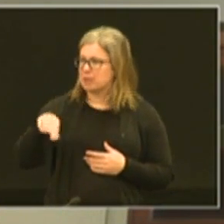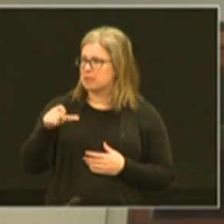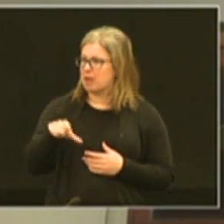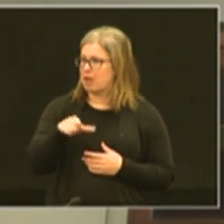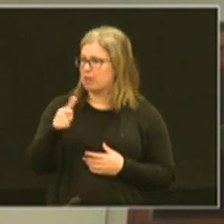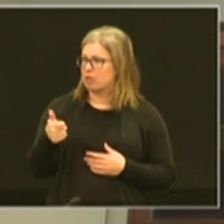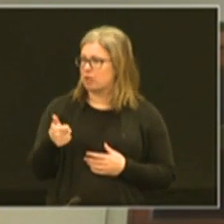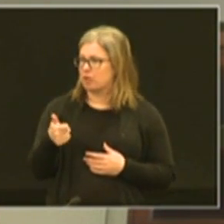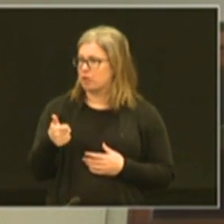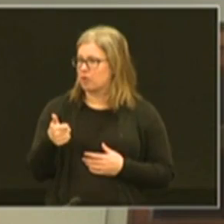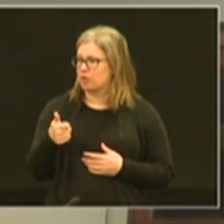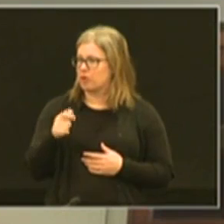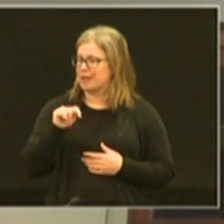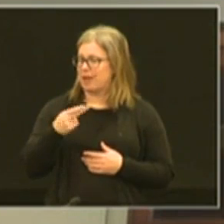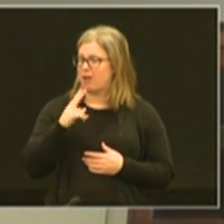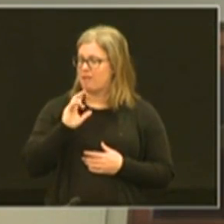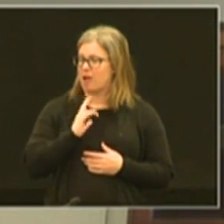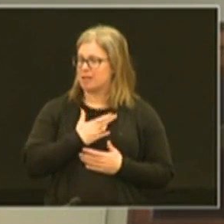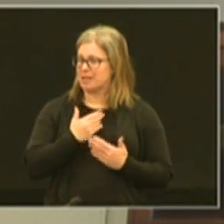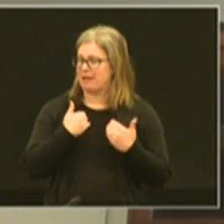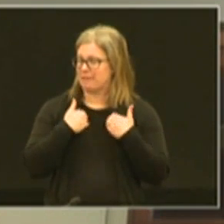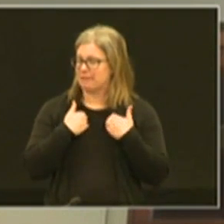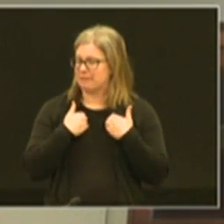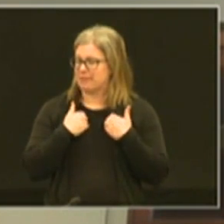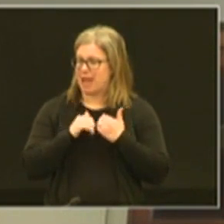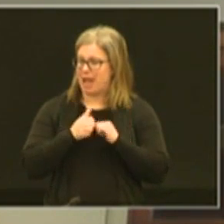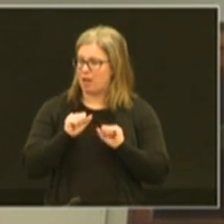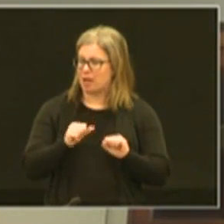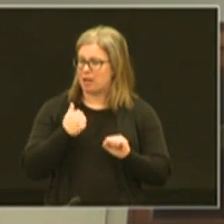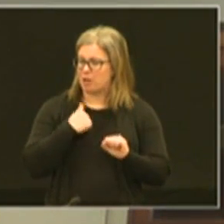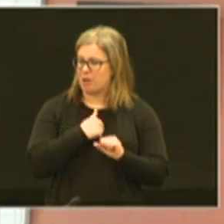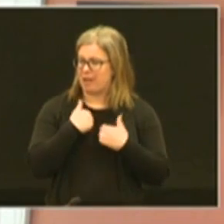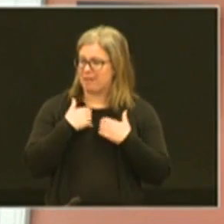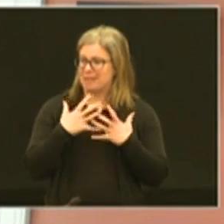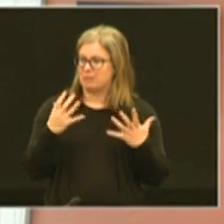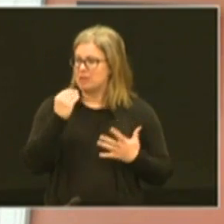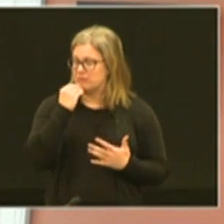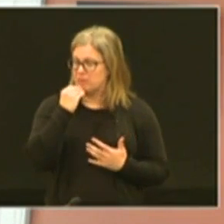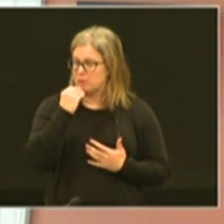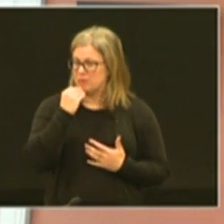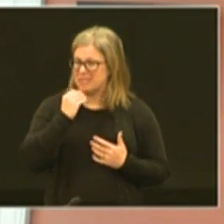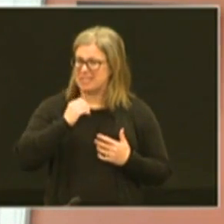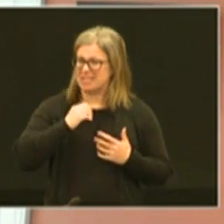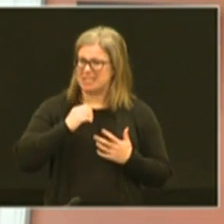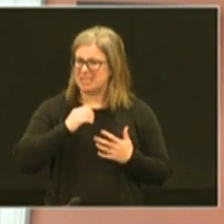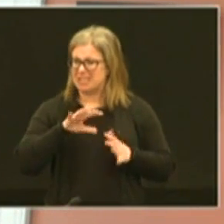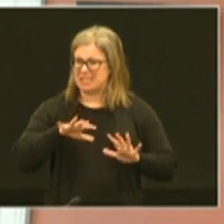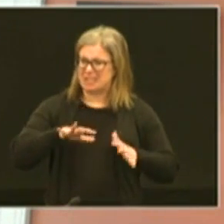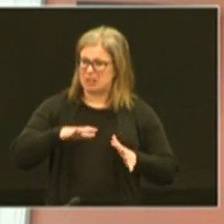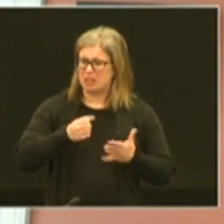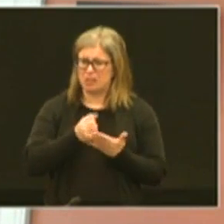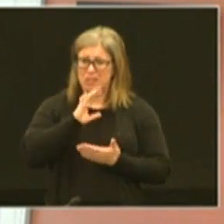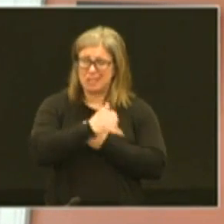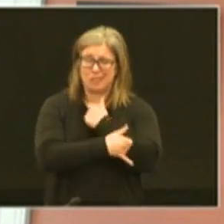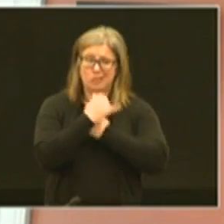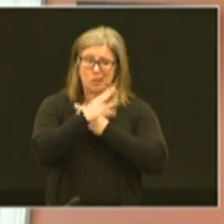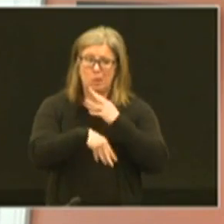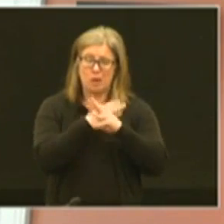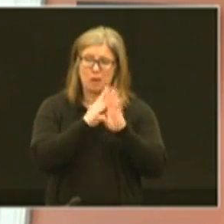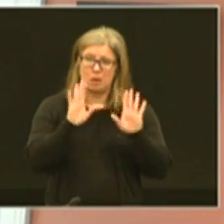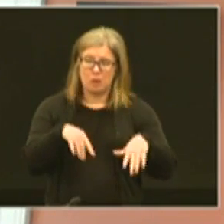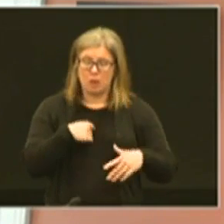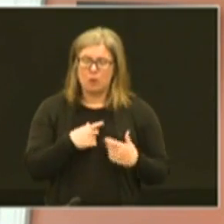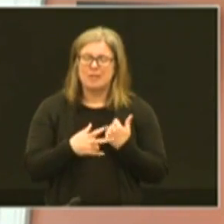nother town hall for us to have on you how can we have this much food insecurity in the richest country in the world so